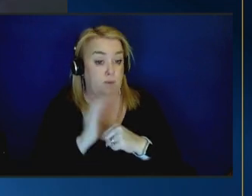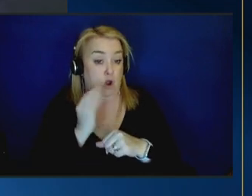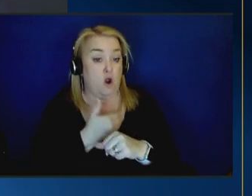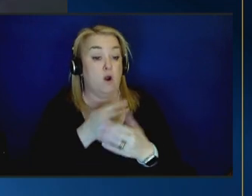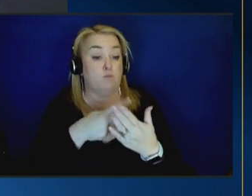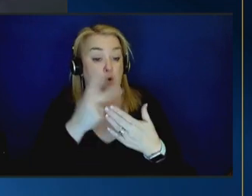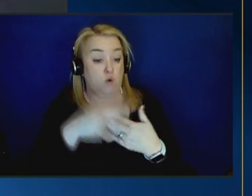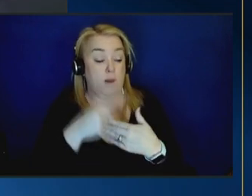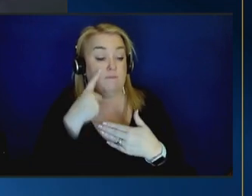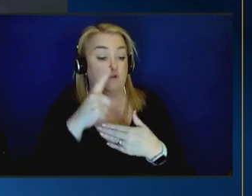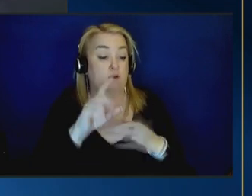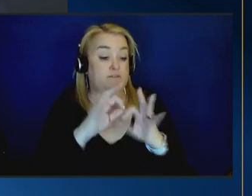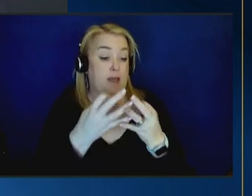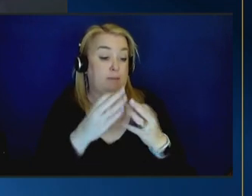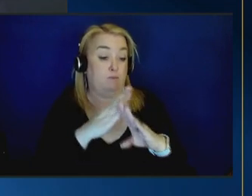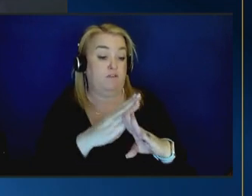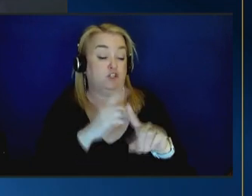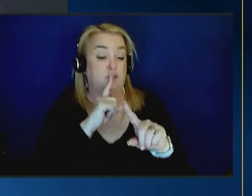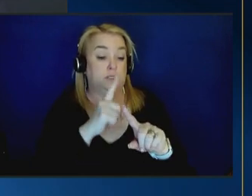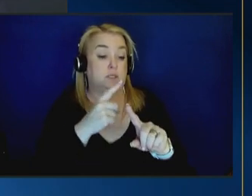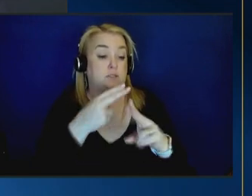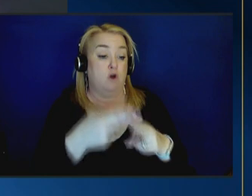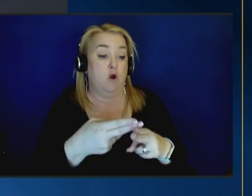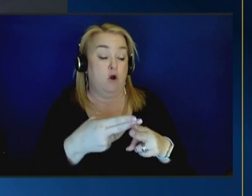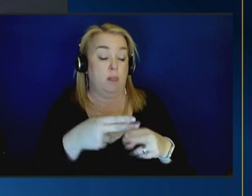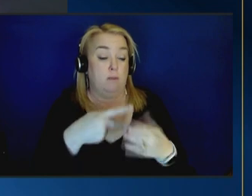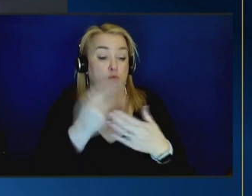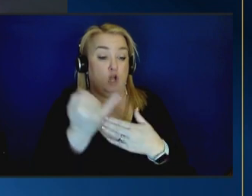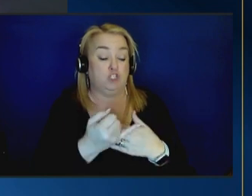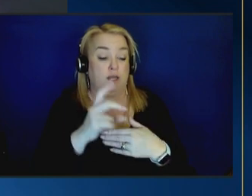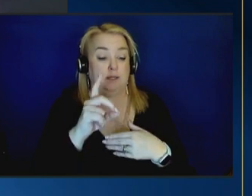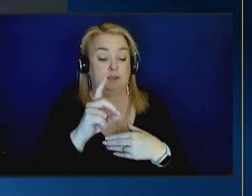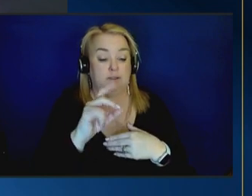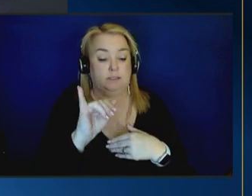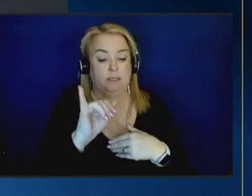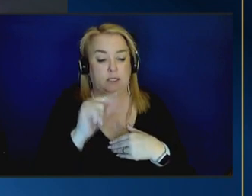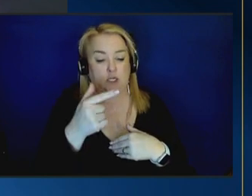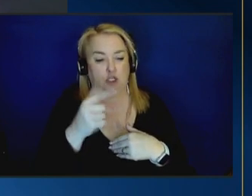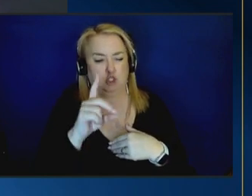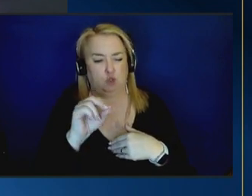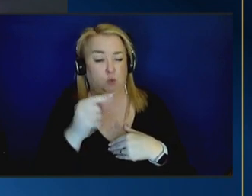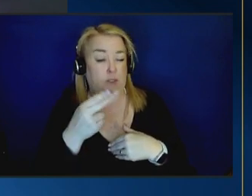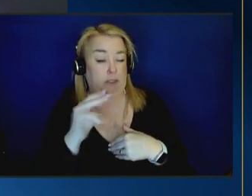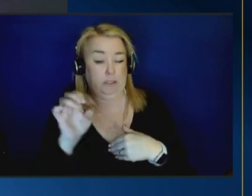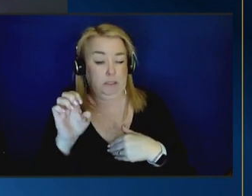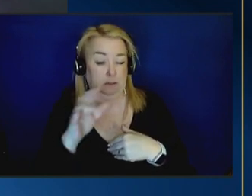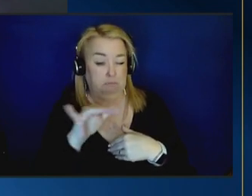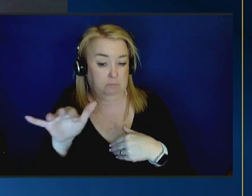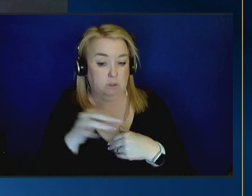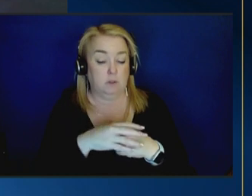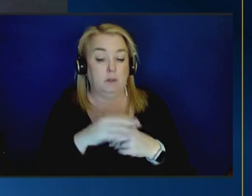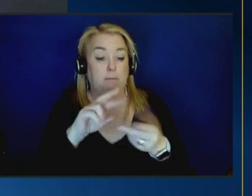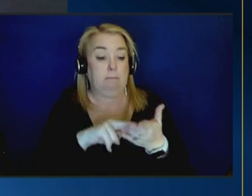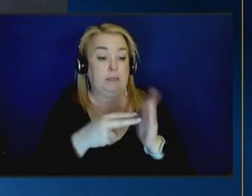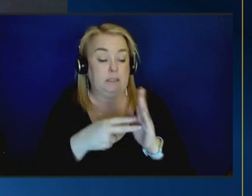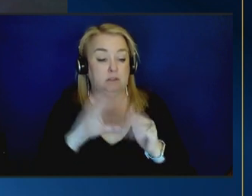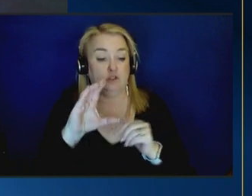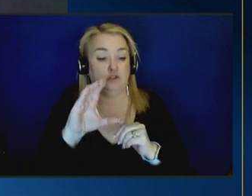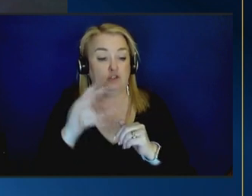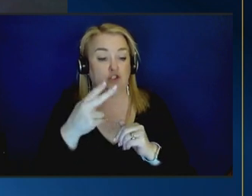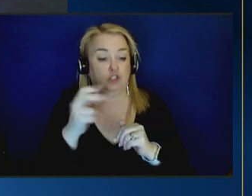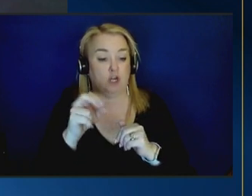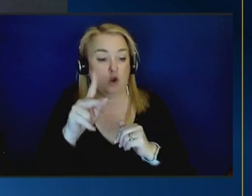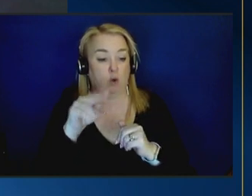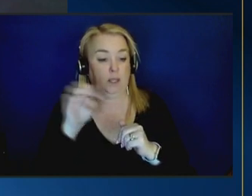family prevention is called project gadoogie and gadoogie and cherokee means community so it is a